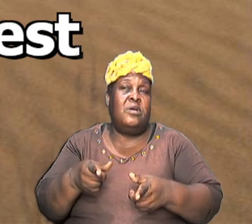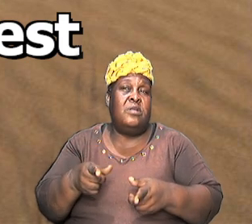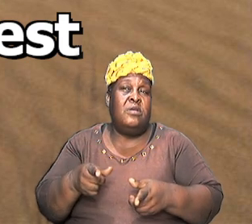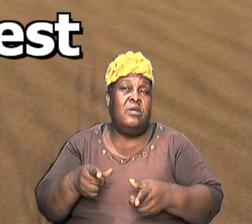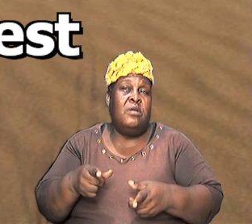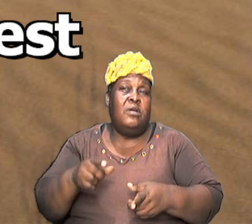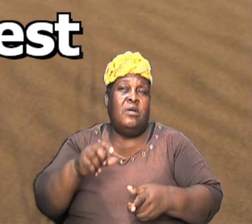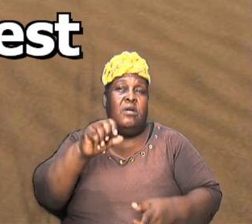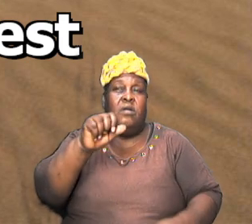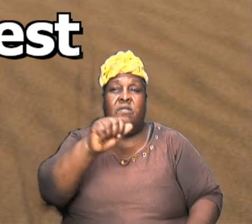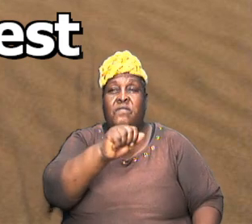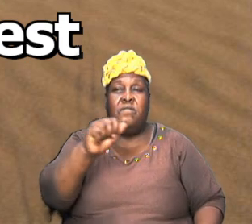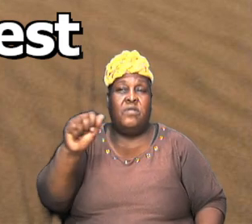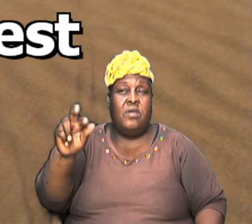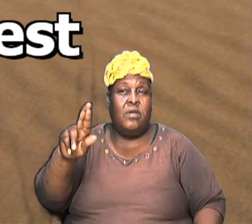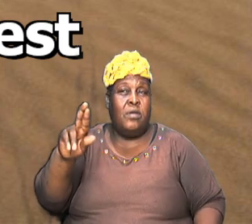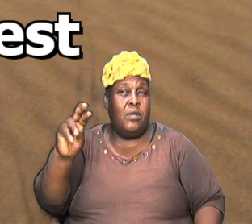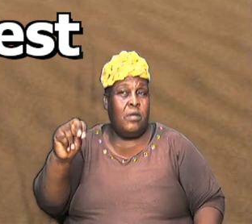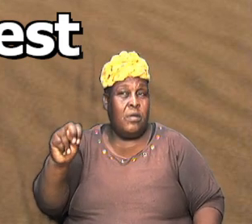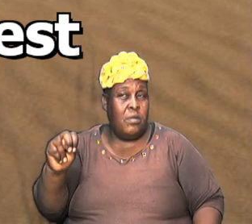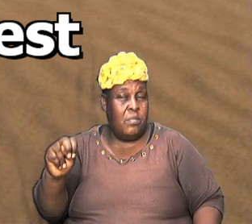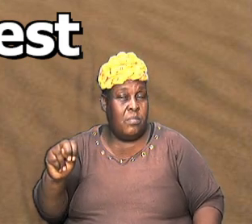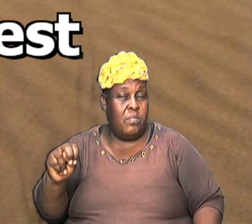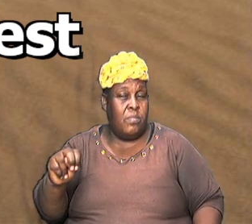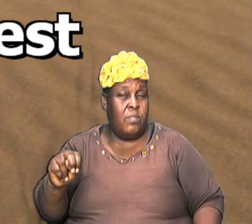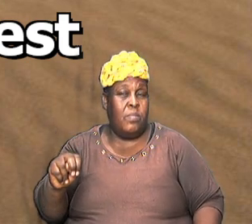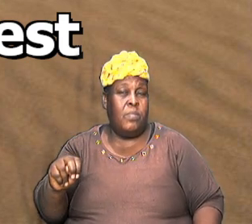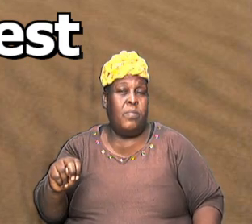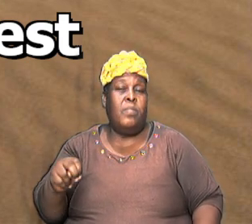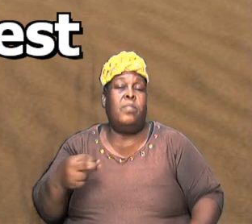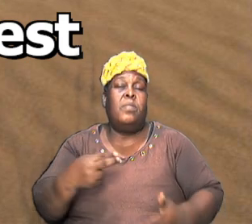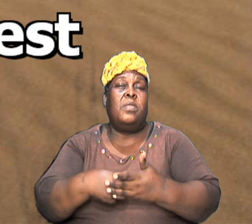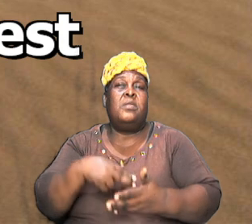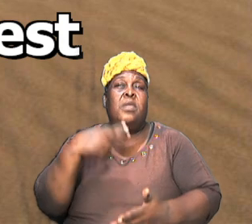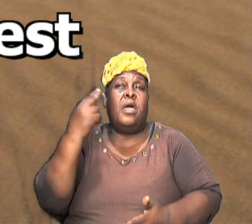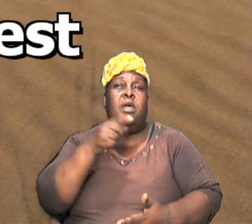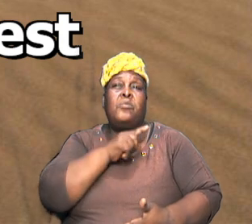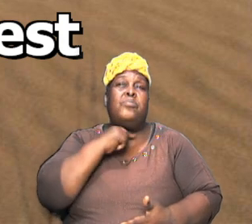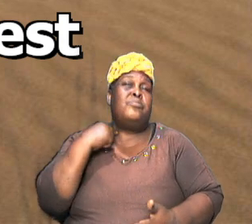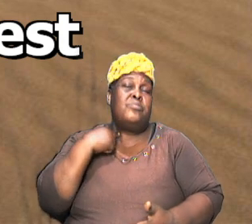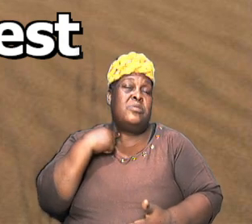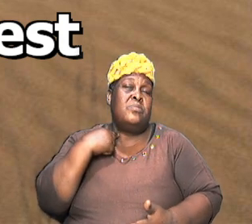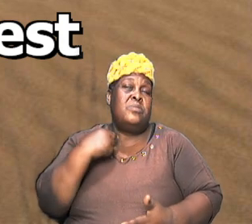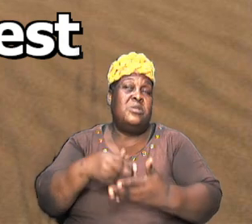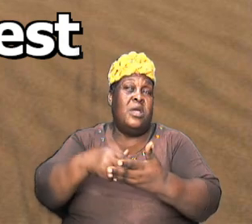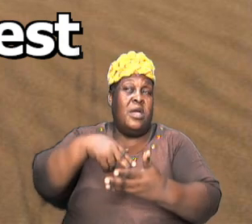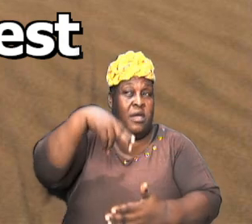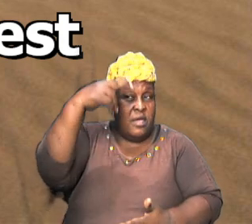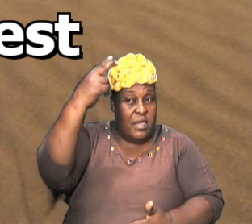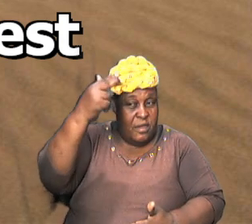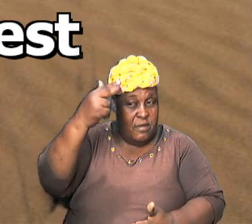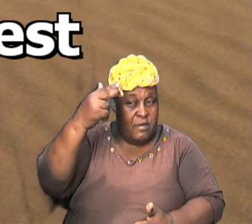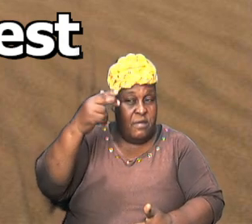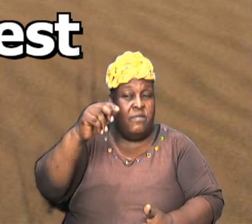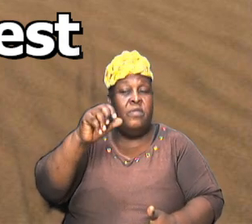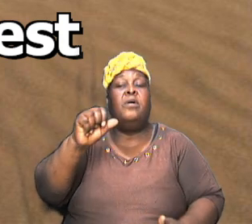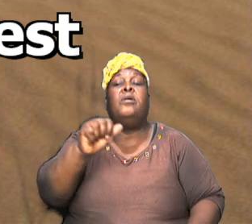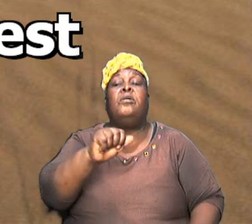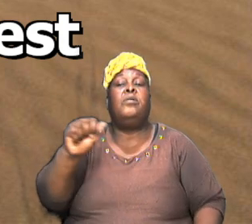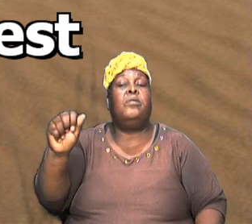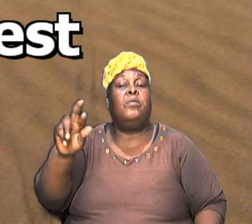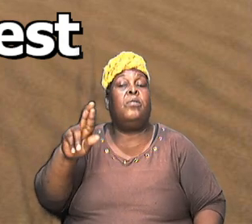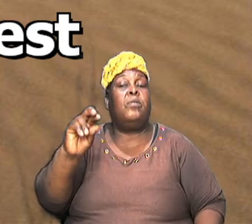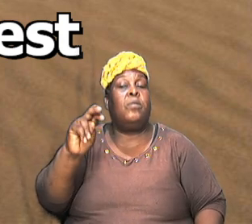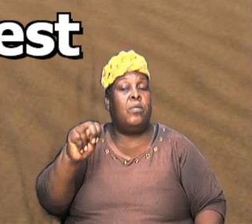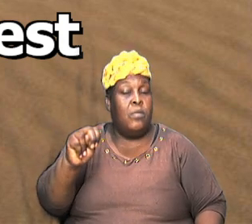his high priestly role was higher than the Aaronic order so although god was the one